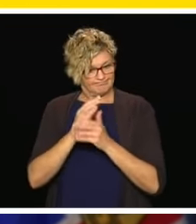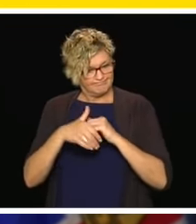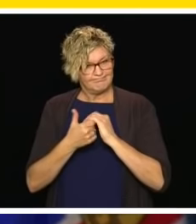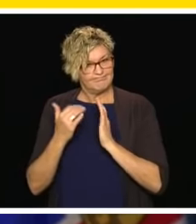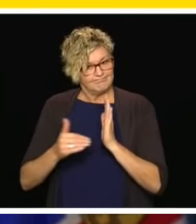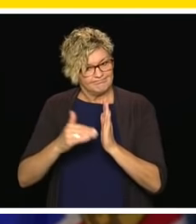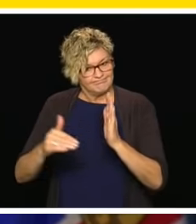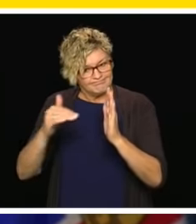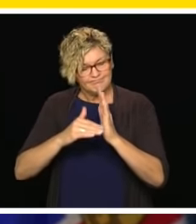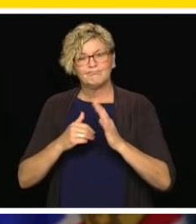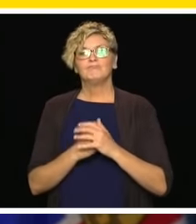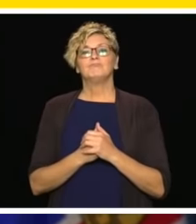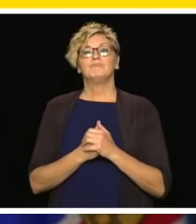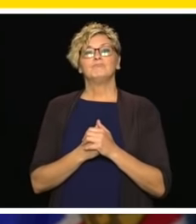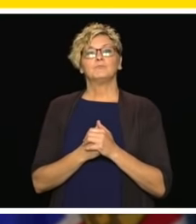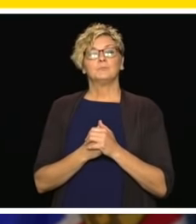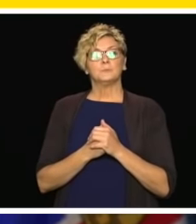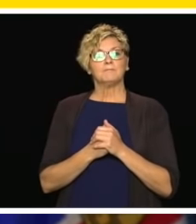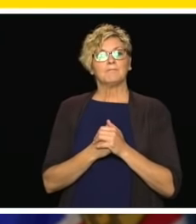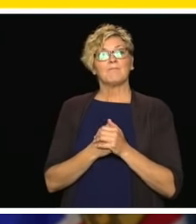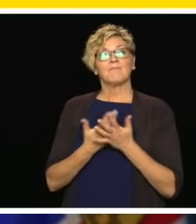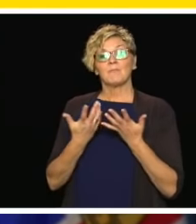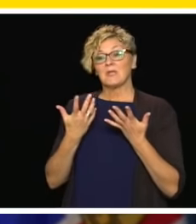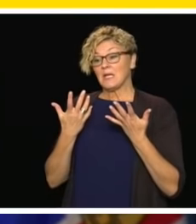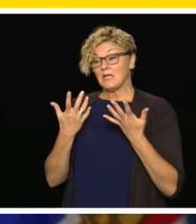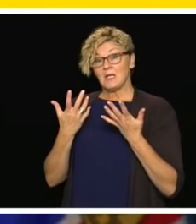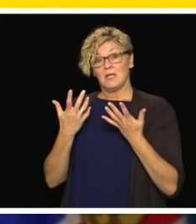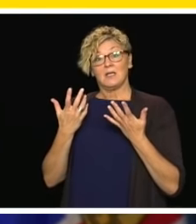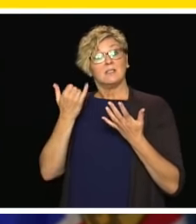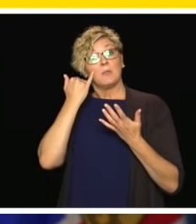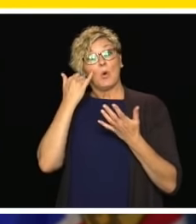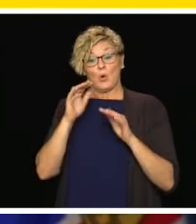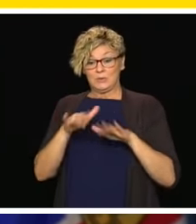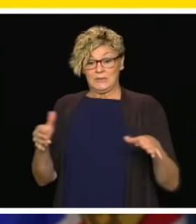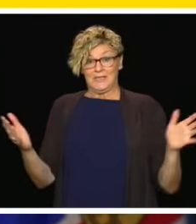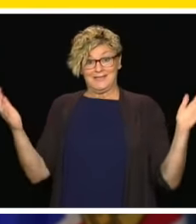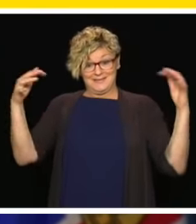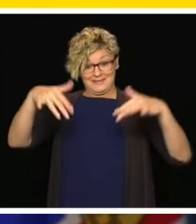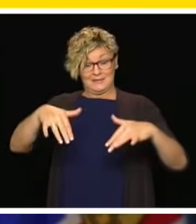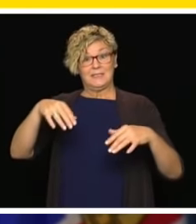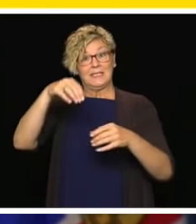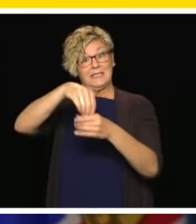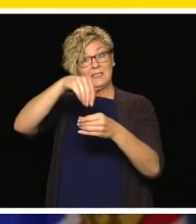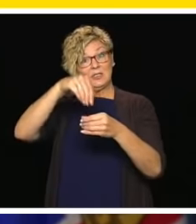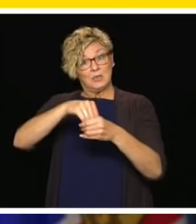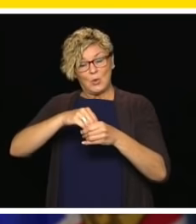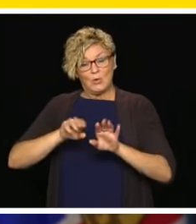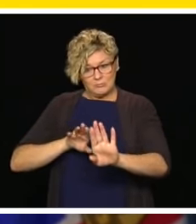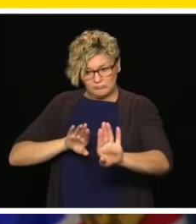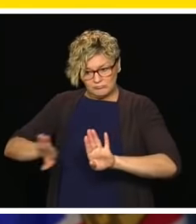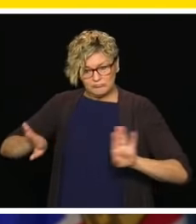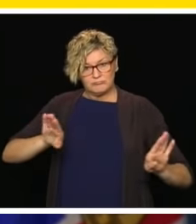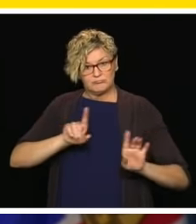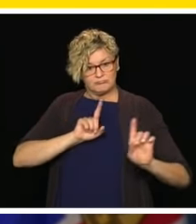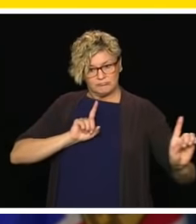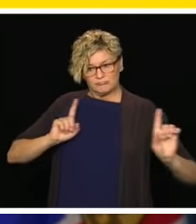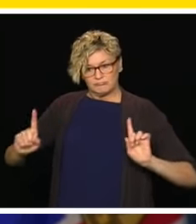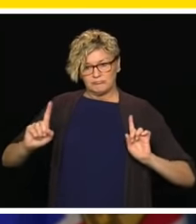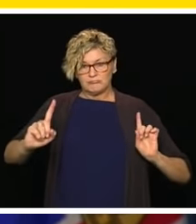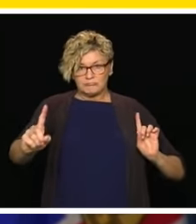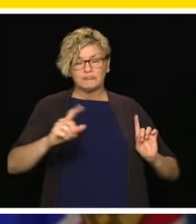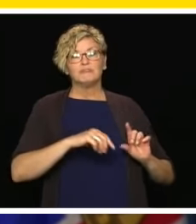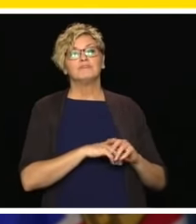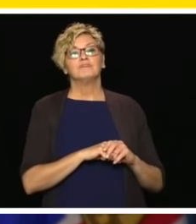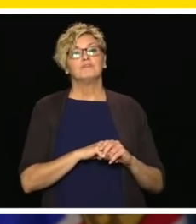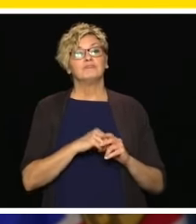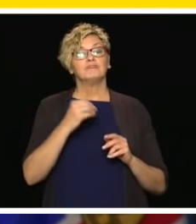as frequently as possible, make sure we break up activities between children when they're indoor, and also encouraging more outdoor activities